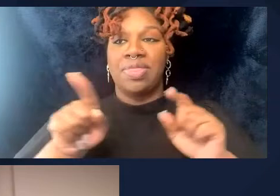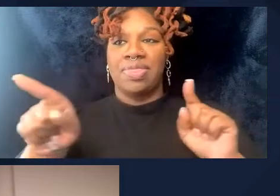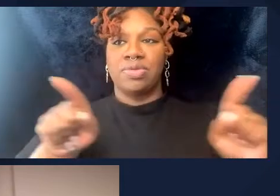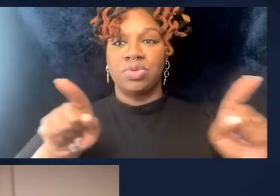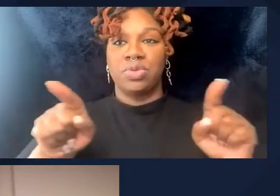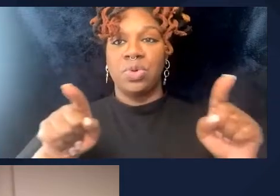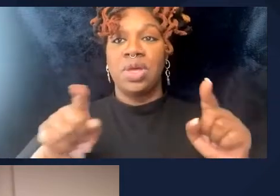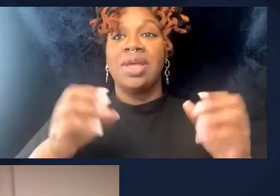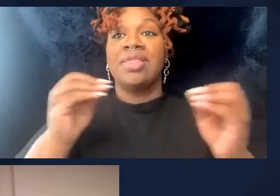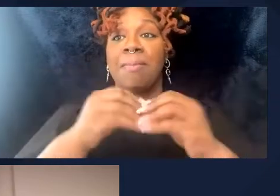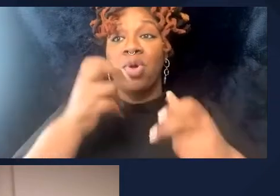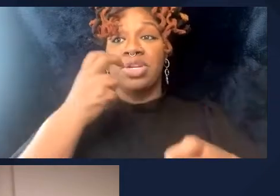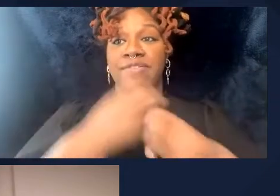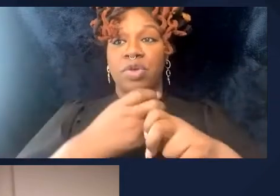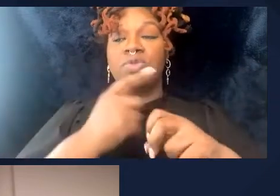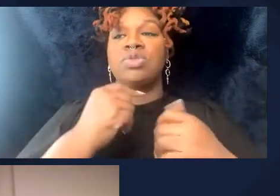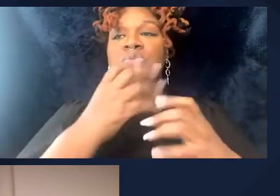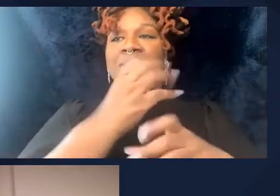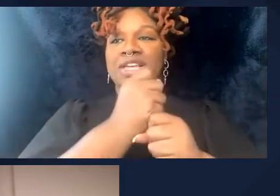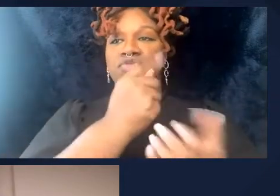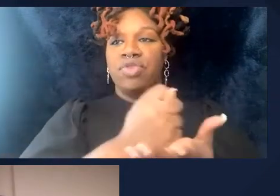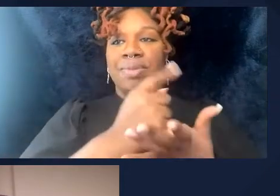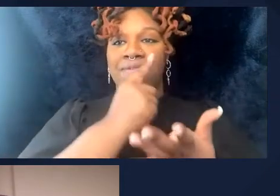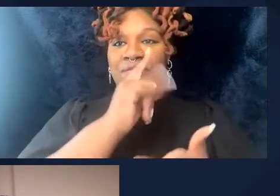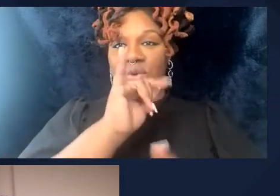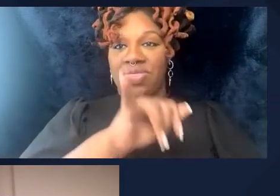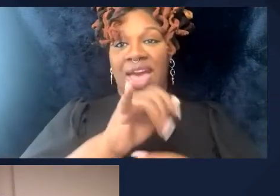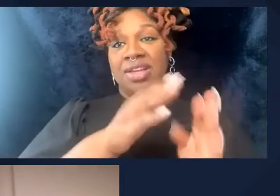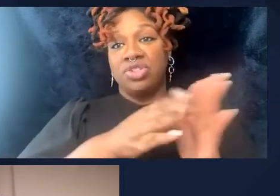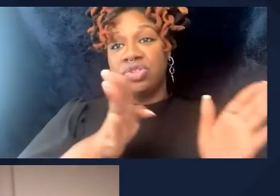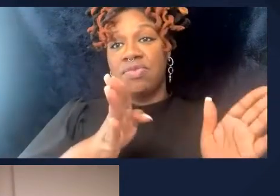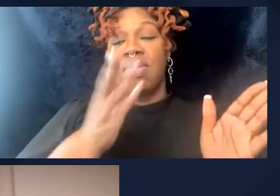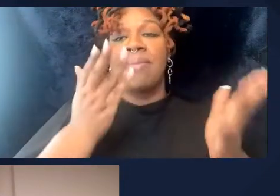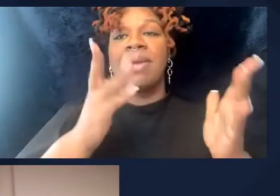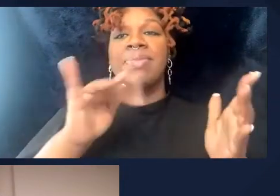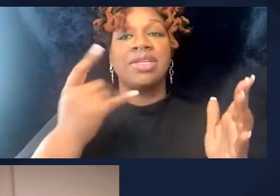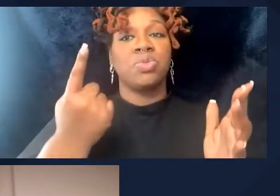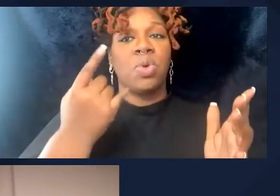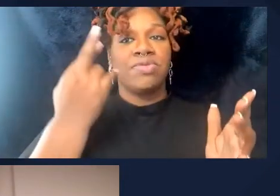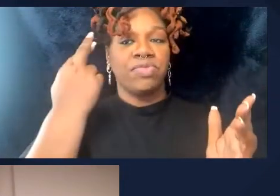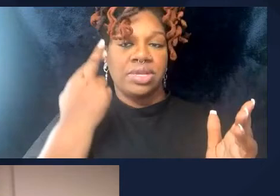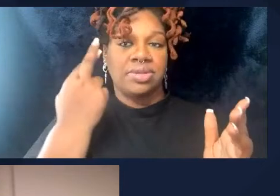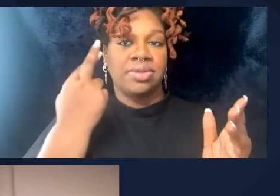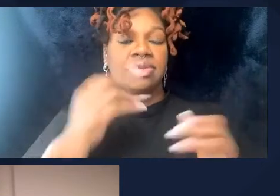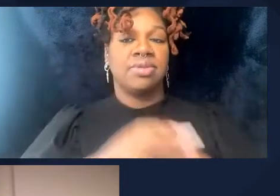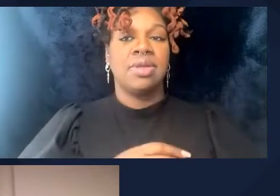difficult to treat in general. And maybe that is one of the reasons.